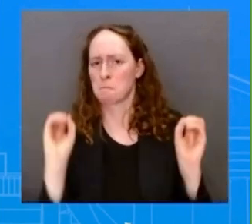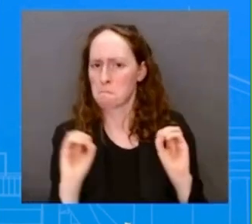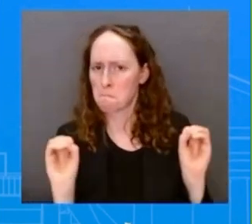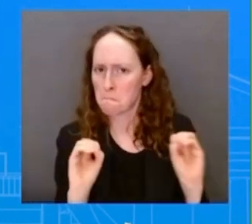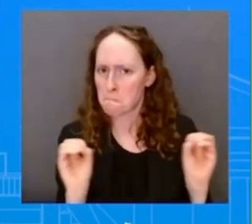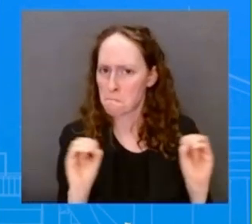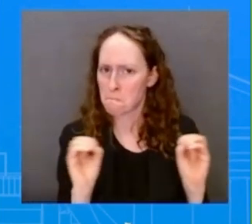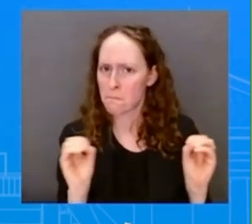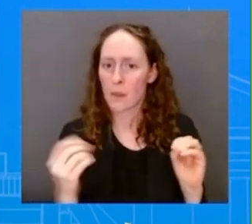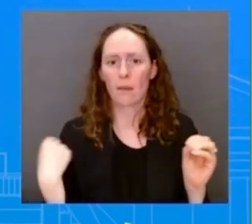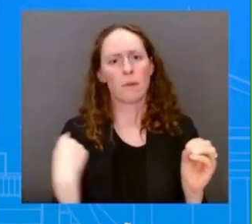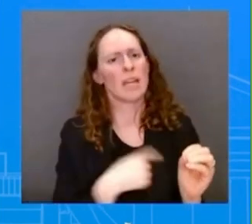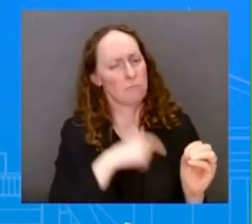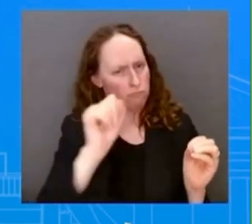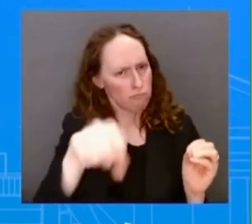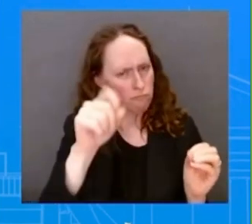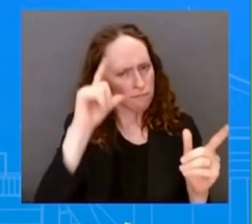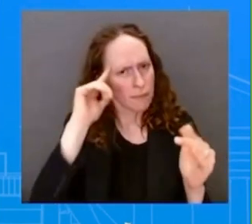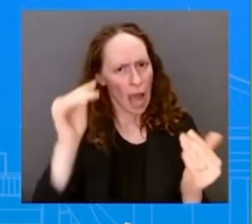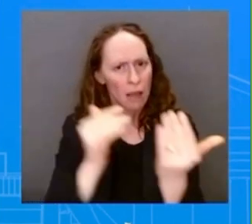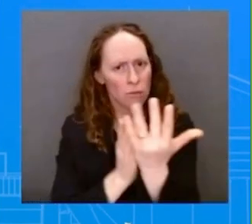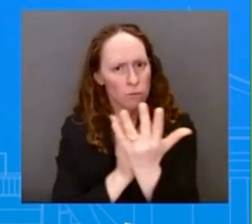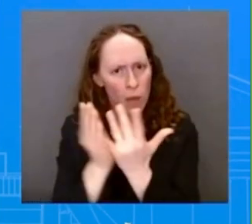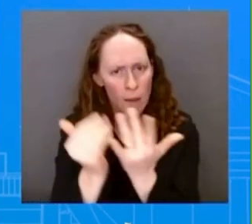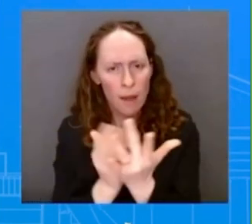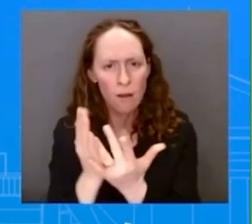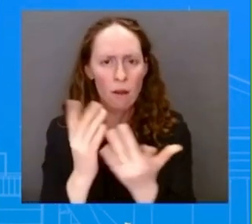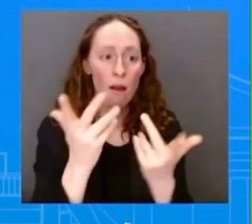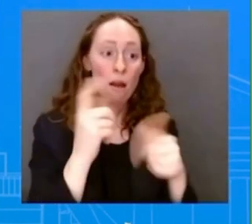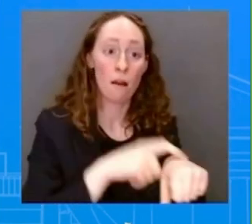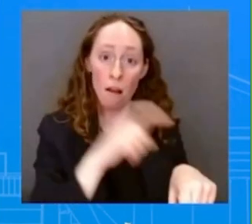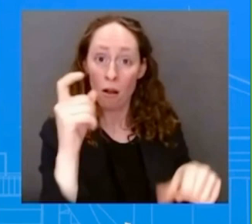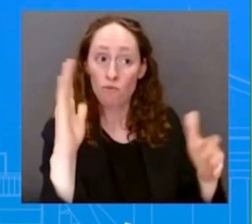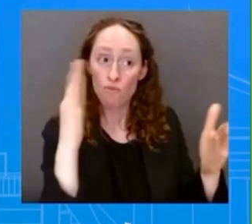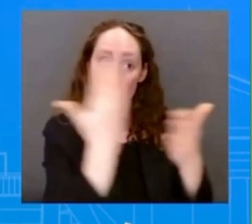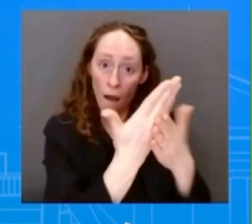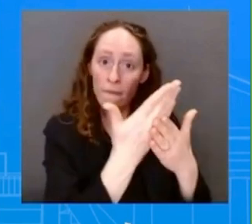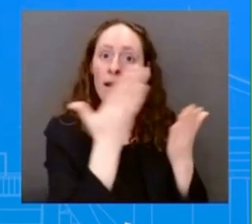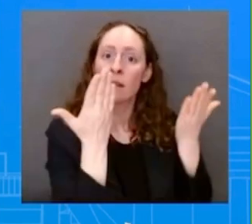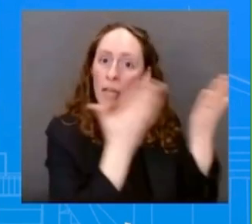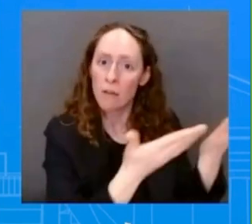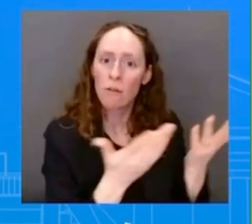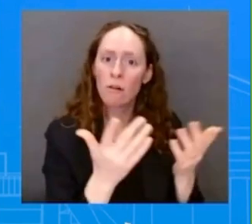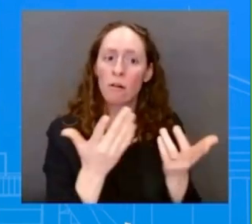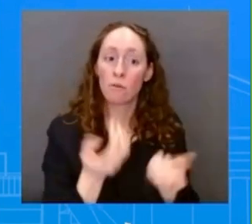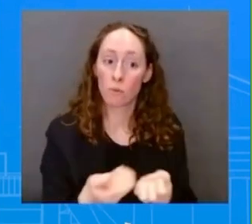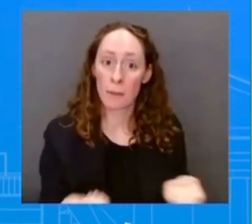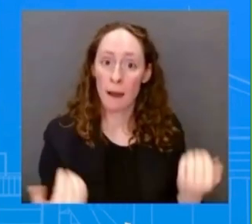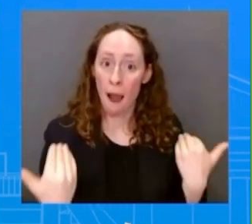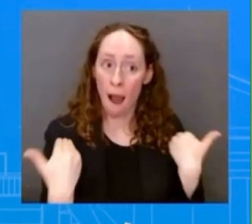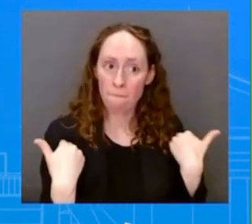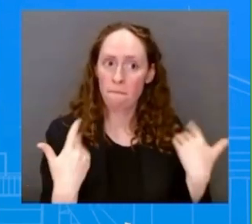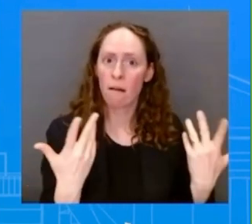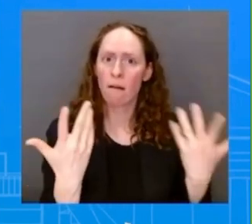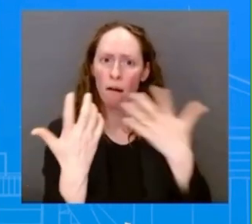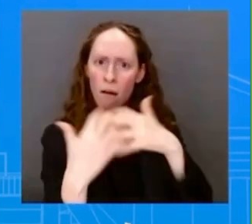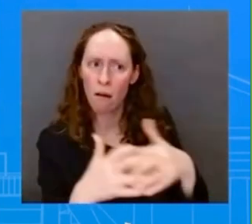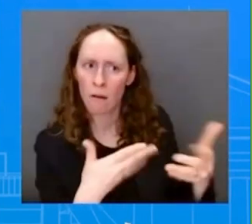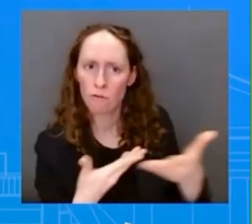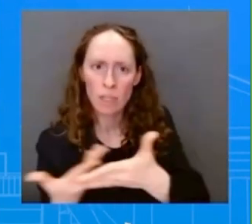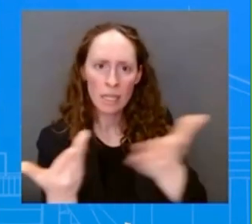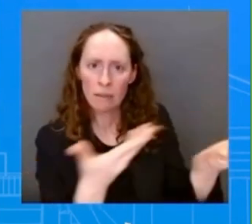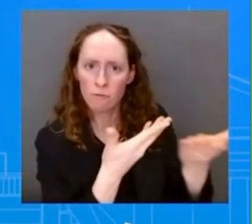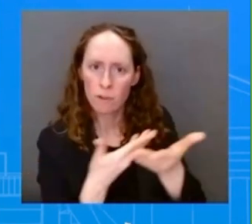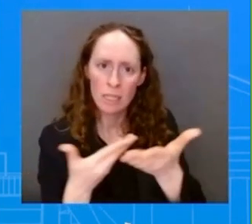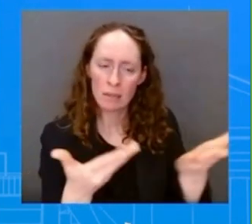the battlefield. Uh, we have, uh, welcomed, uh, congressional, uh, oversight of this as well as, uh, their calls